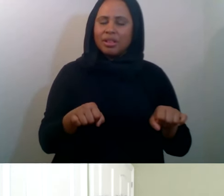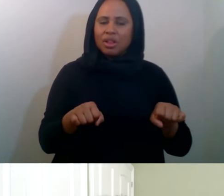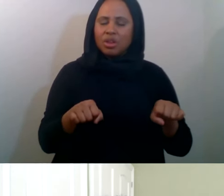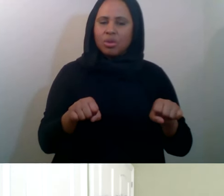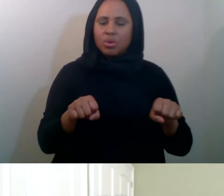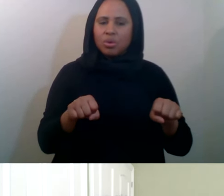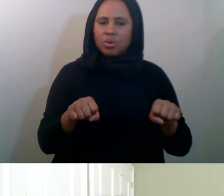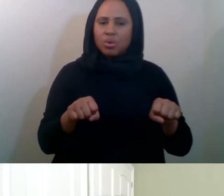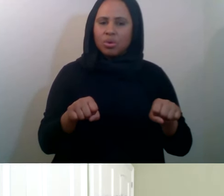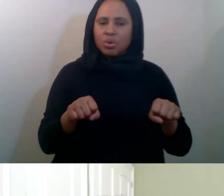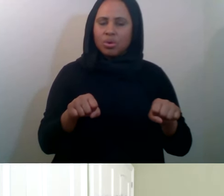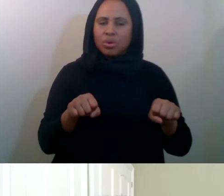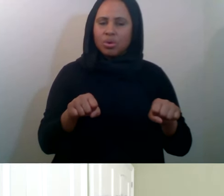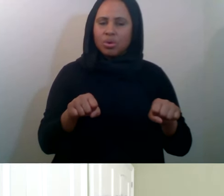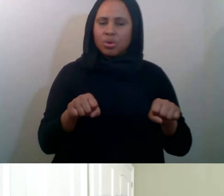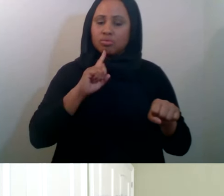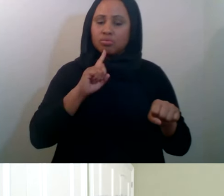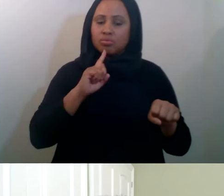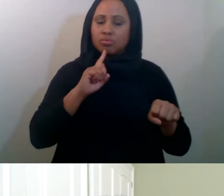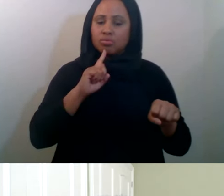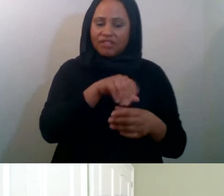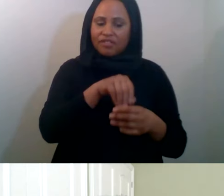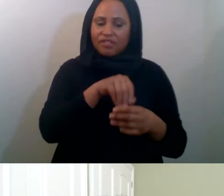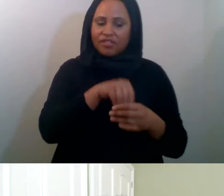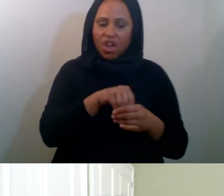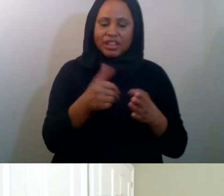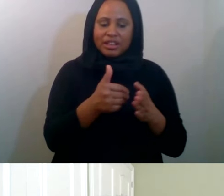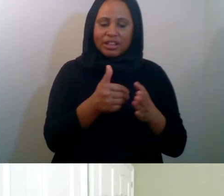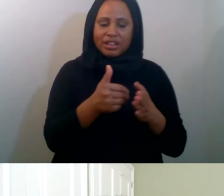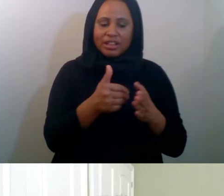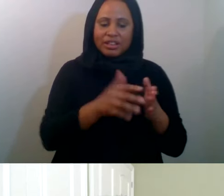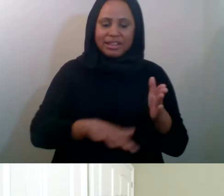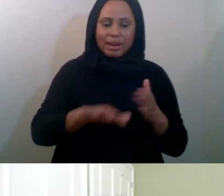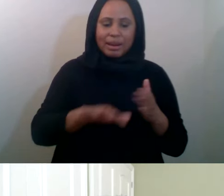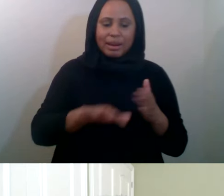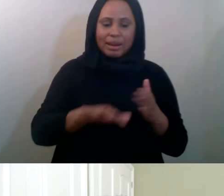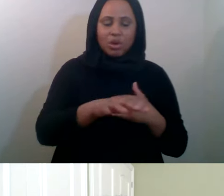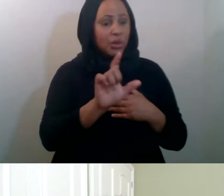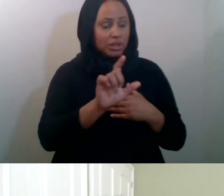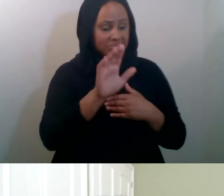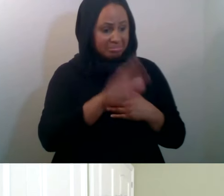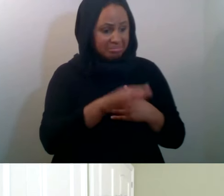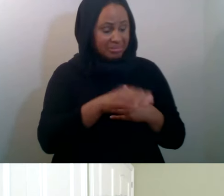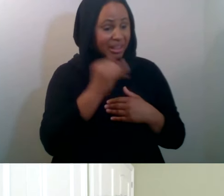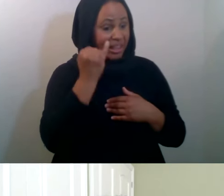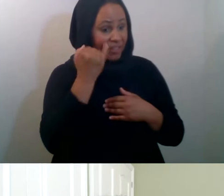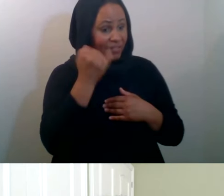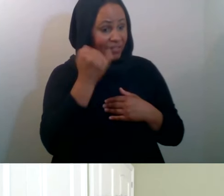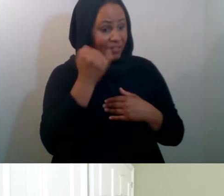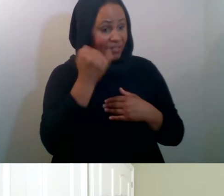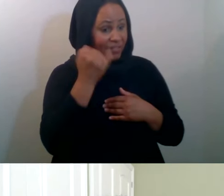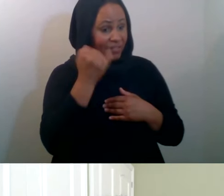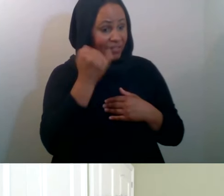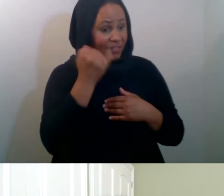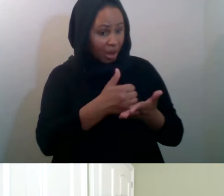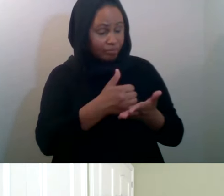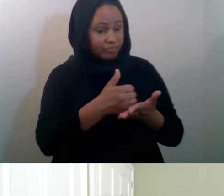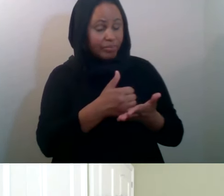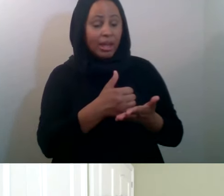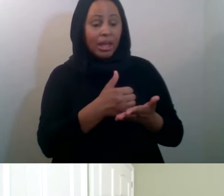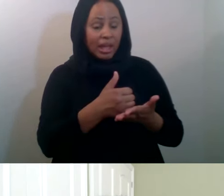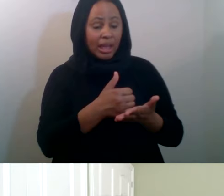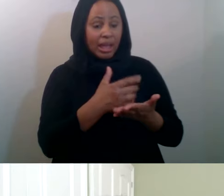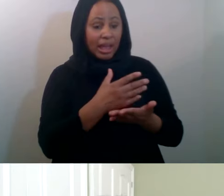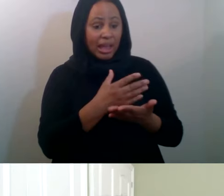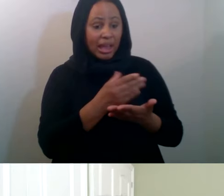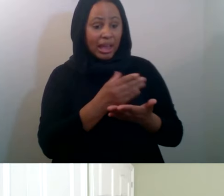these neighborhoods and pull out these Muslims and, and say, you know, if you guys need help, and, and we went through Burmese